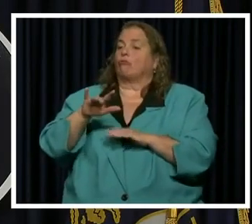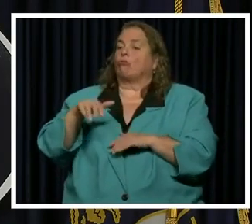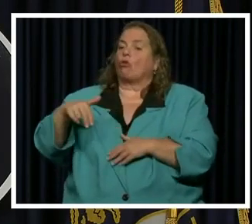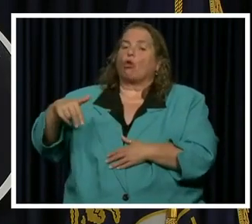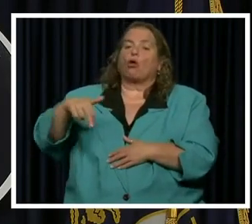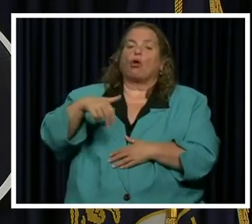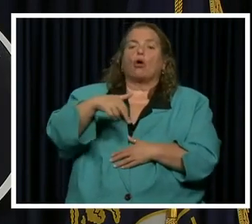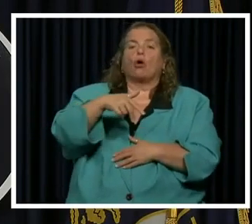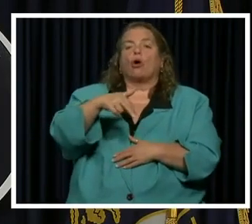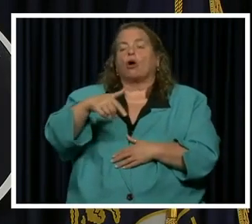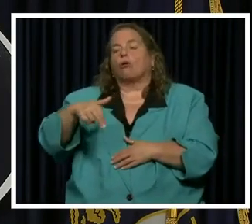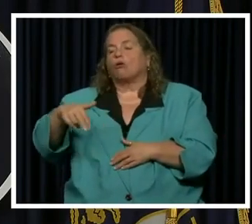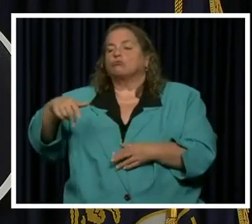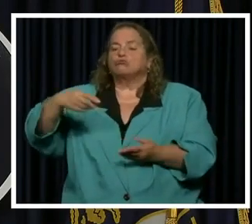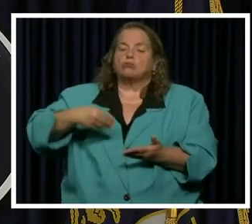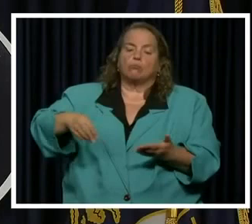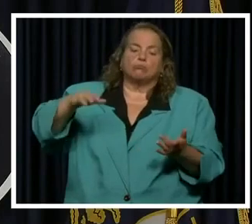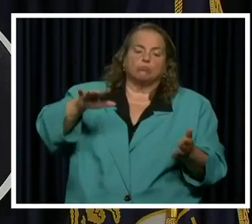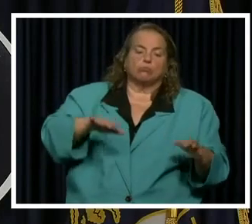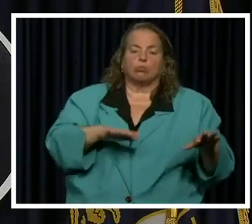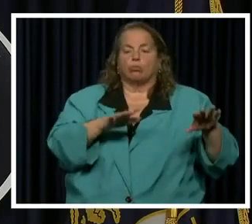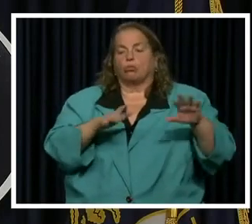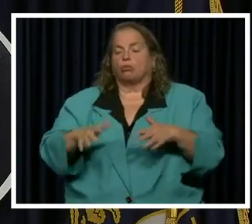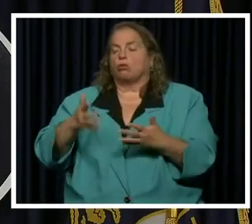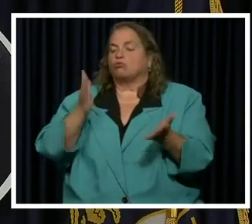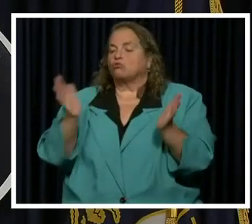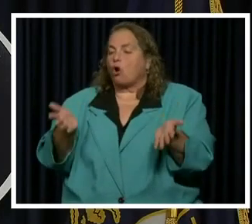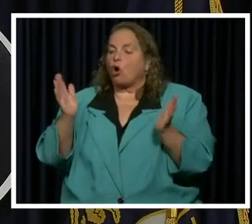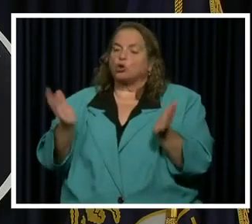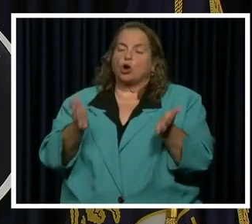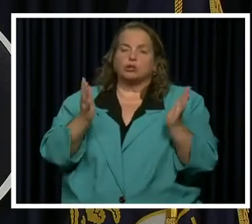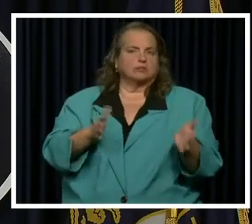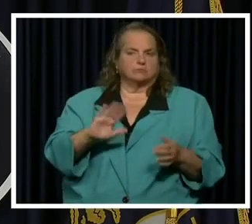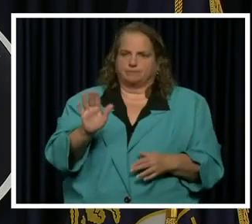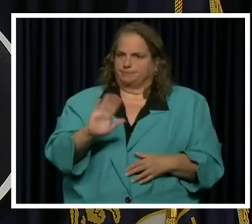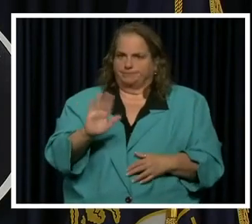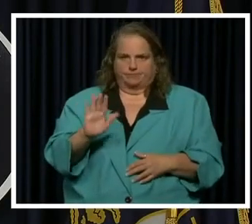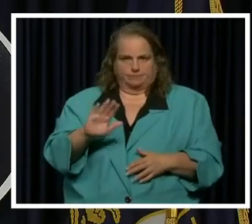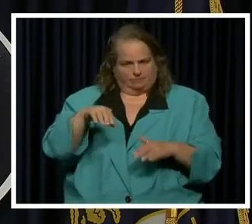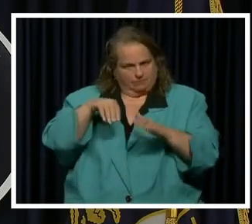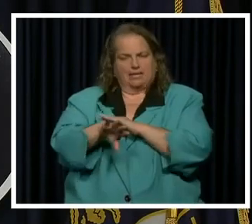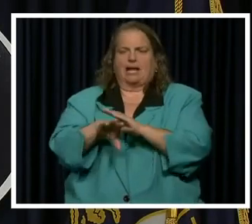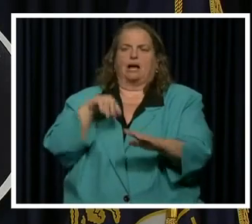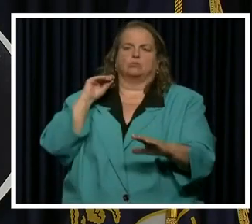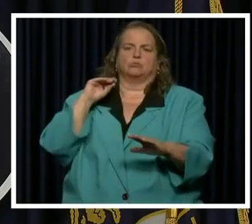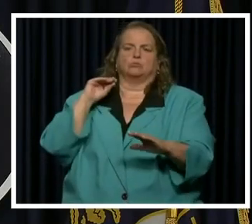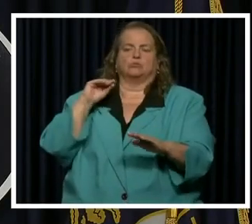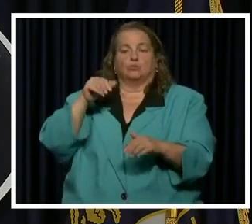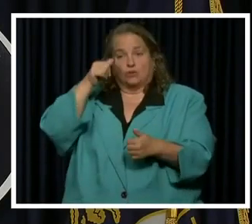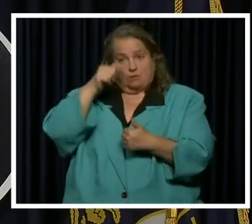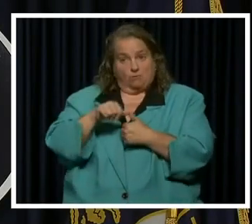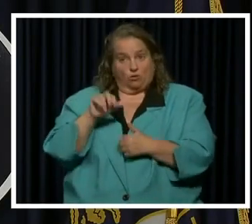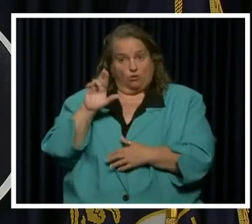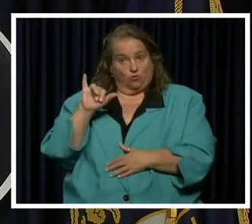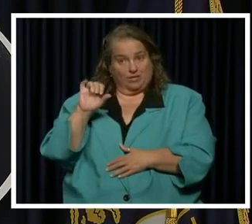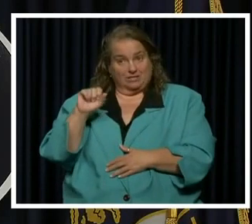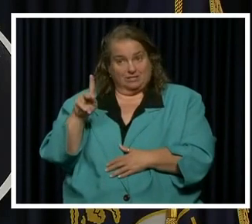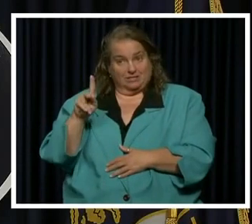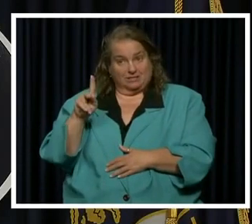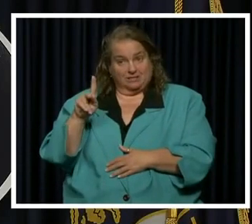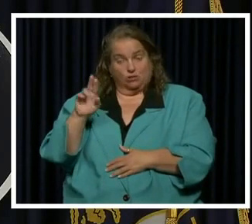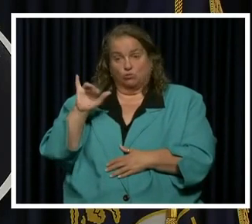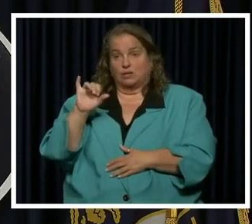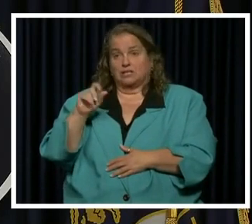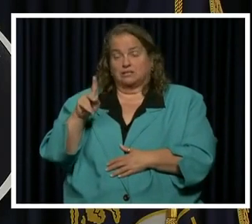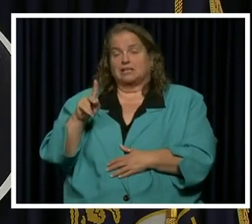duration. You know, right now, the experts are saying that the risk and everybody's got to think about their risk when they do any of these things are